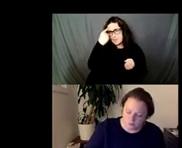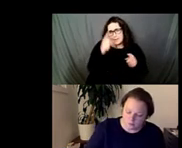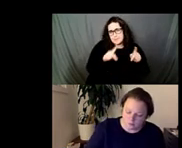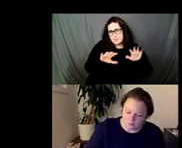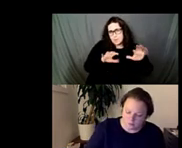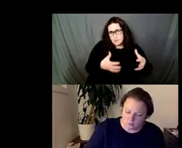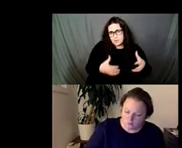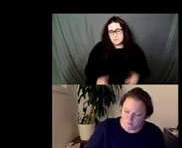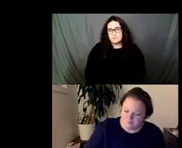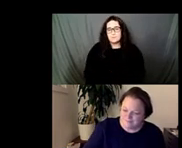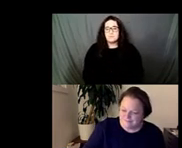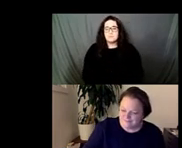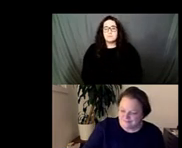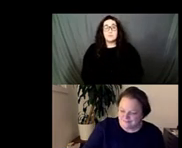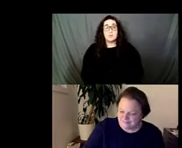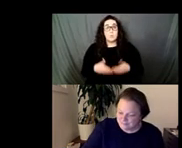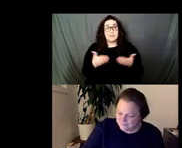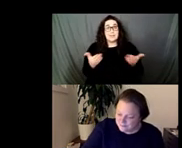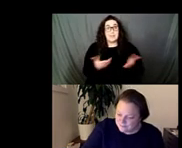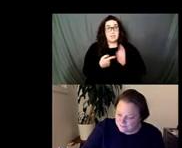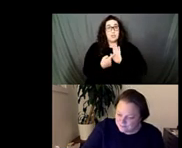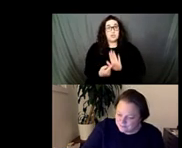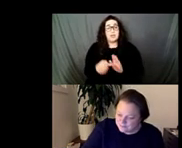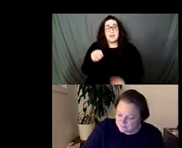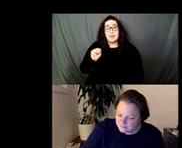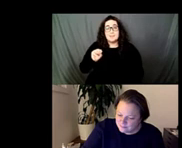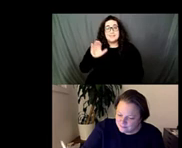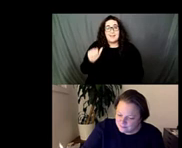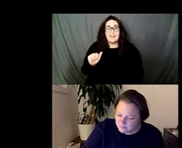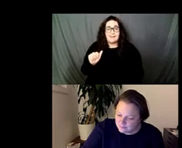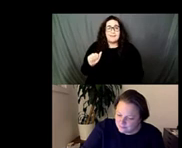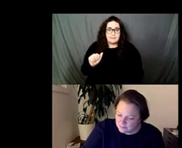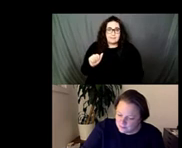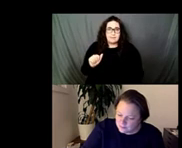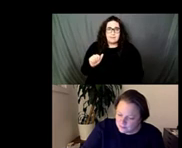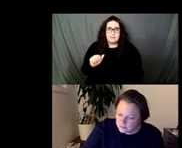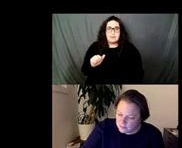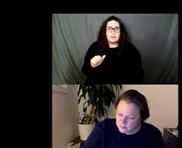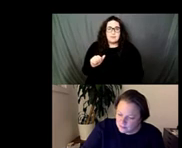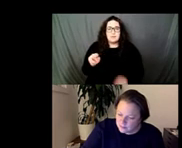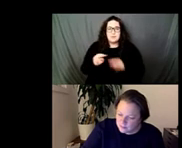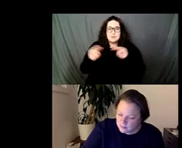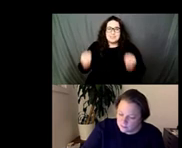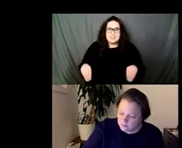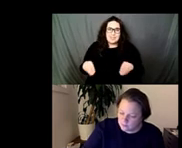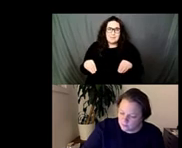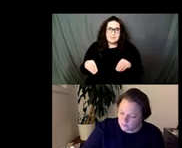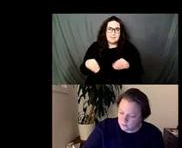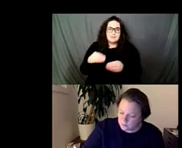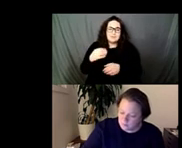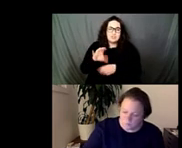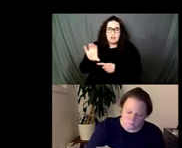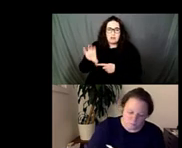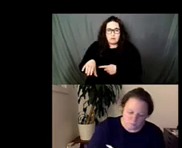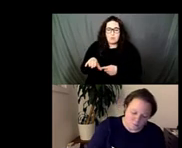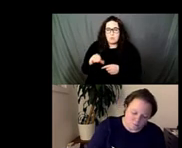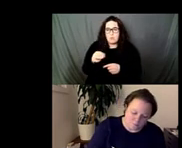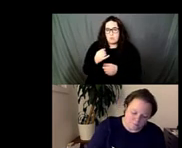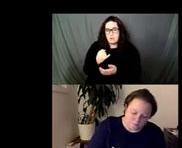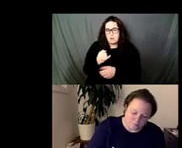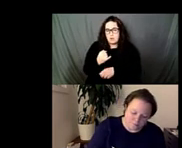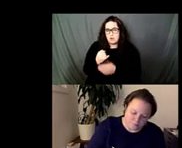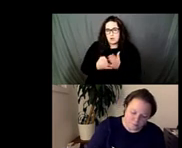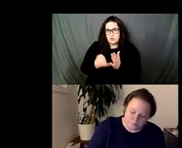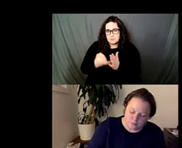mca a lot today sorry mca but when it was being exhibited here at the mca my my friend and colleague miriam petty who's a scholar of black cinema